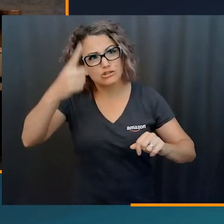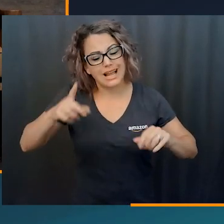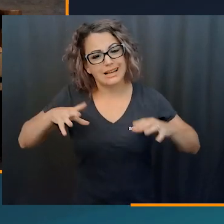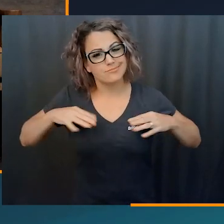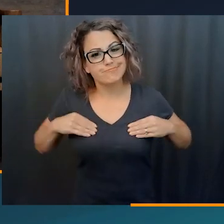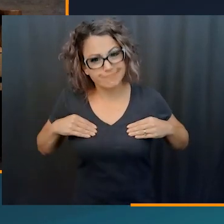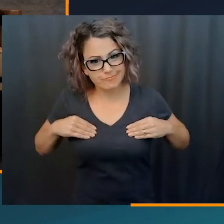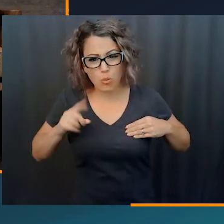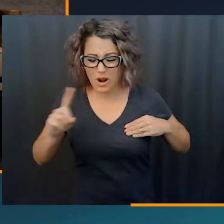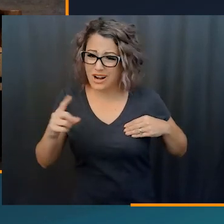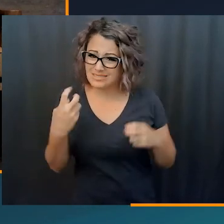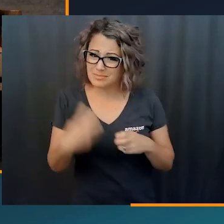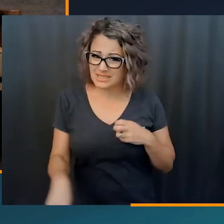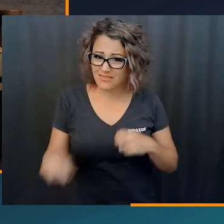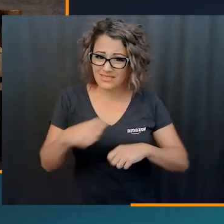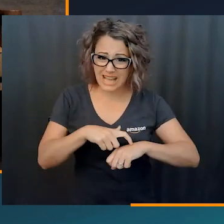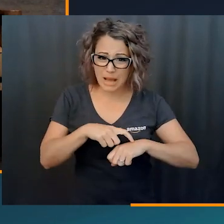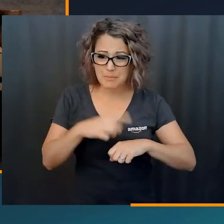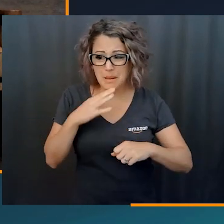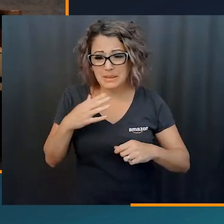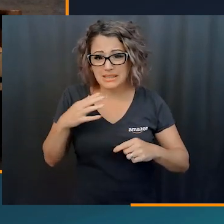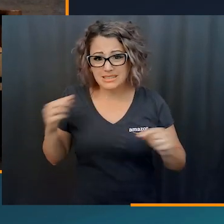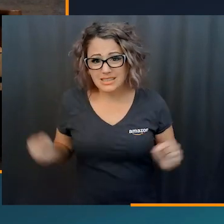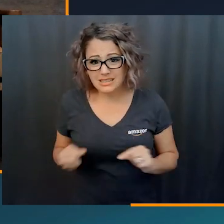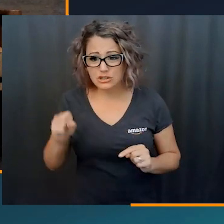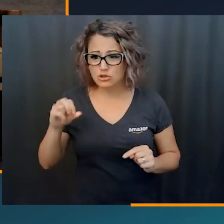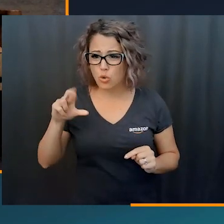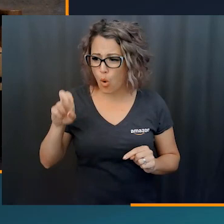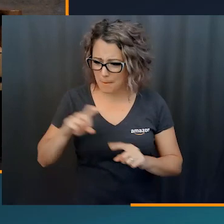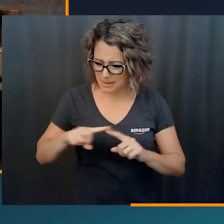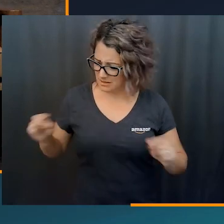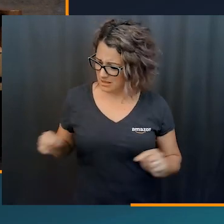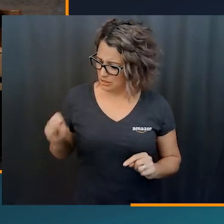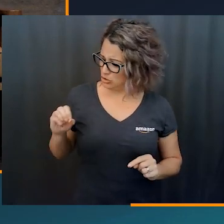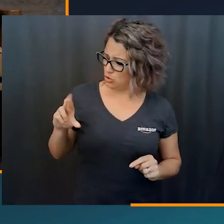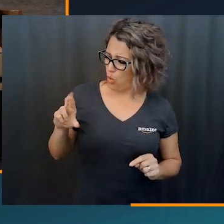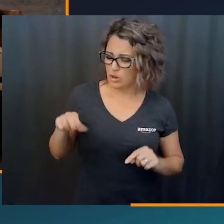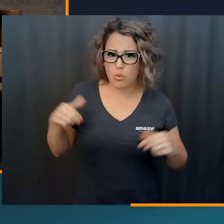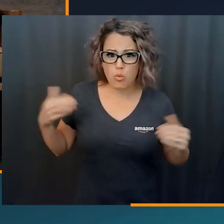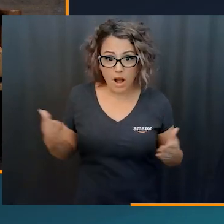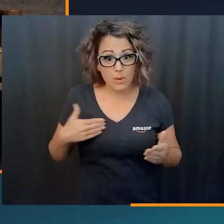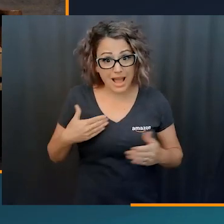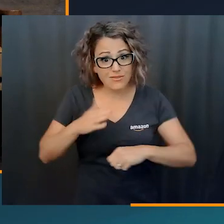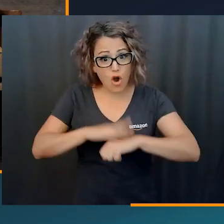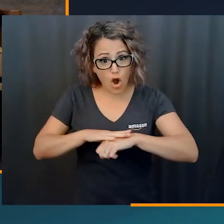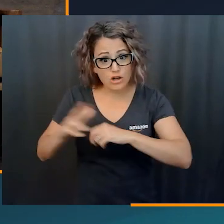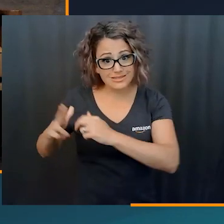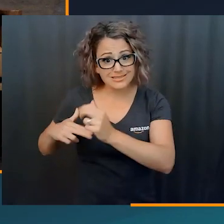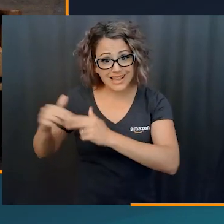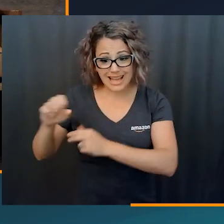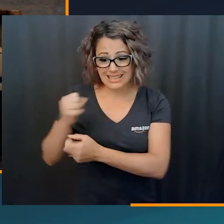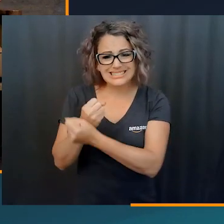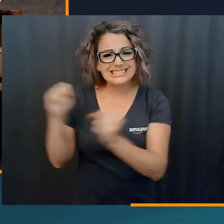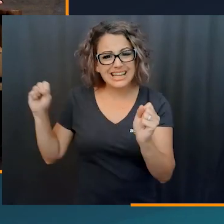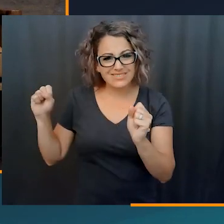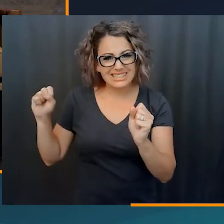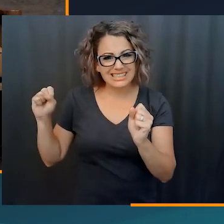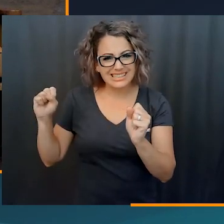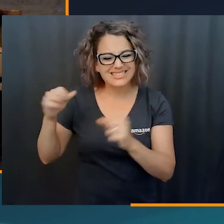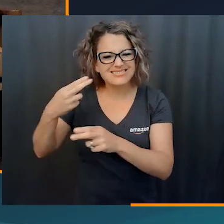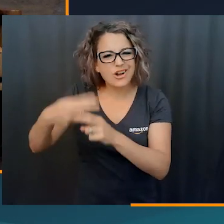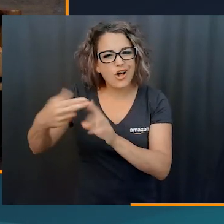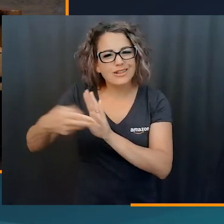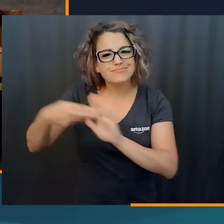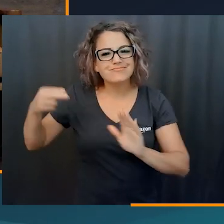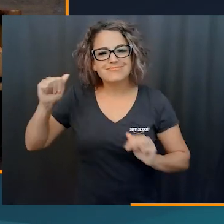understand that there is going to be, there are going to be some tough times to where you are sore, making sure you're understanding what that soreness is coming from. We have onsite